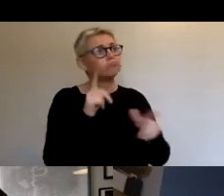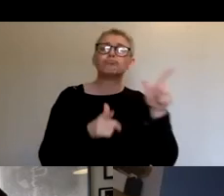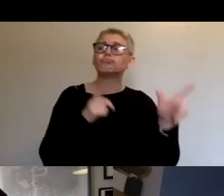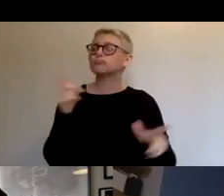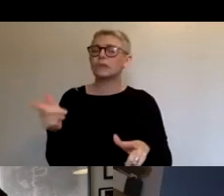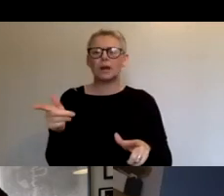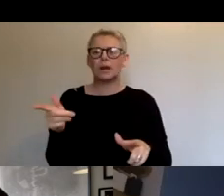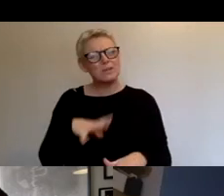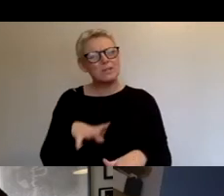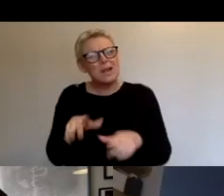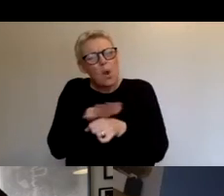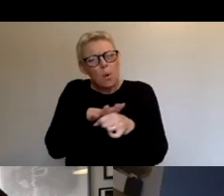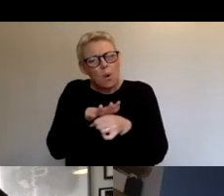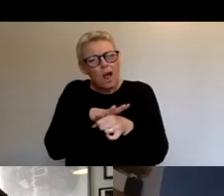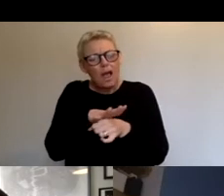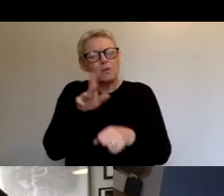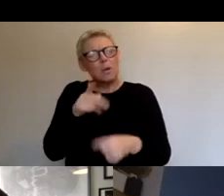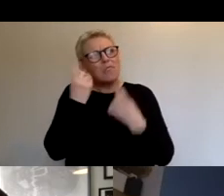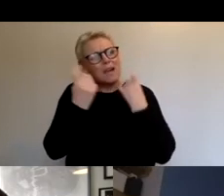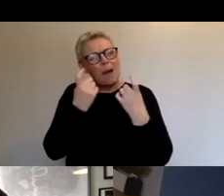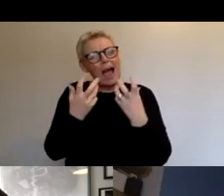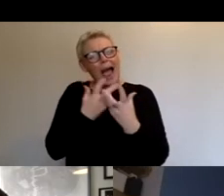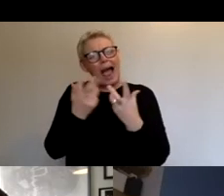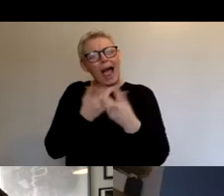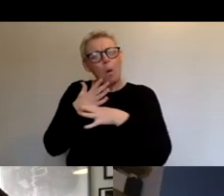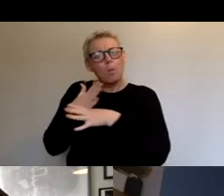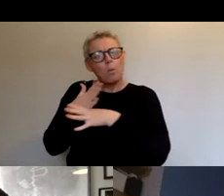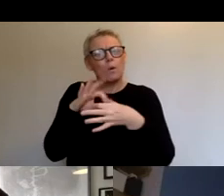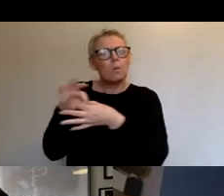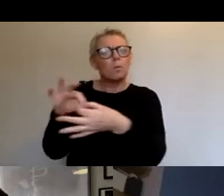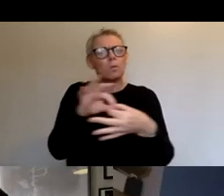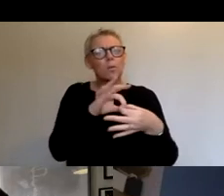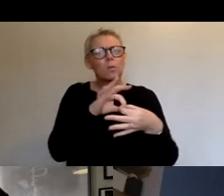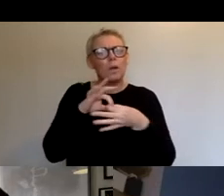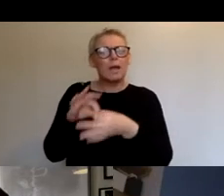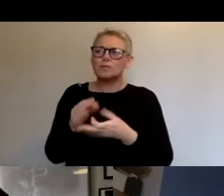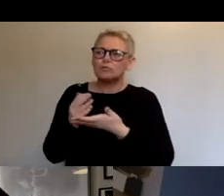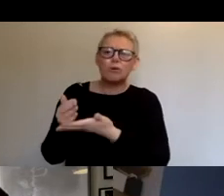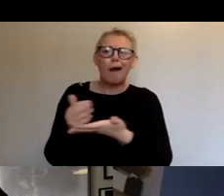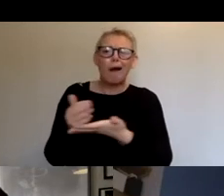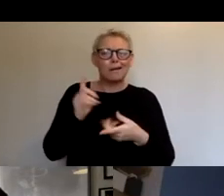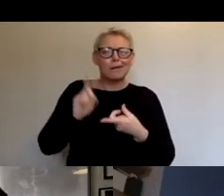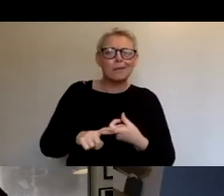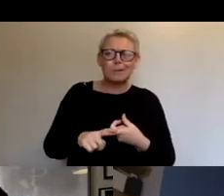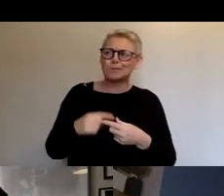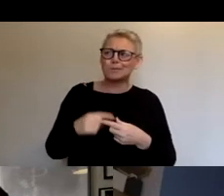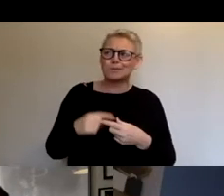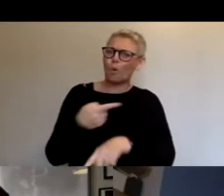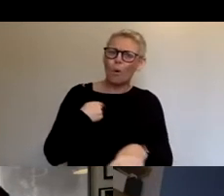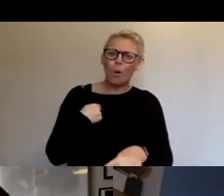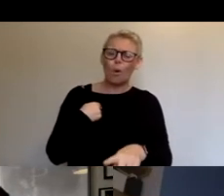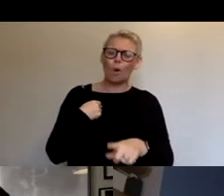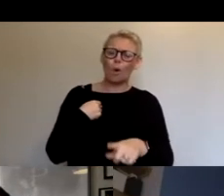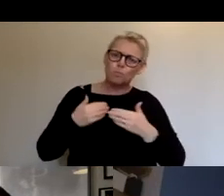risks, think about partnership and share a commitment to doing something differently. And as Bo said, we did it